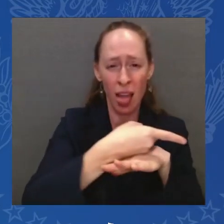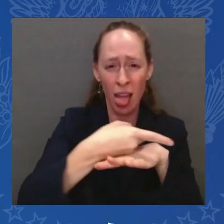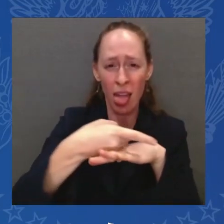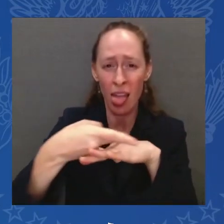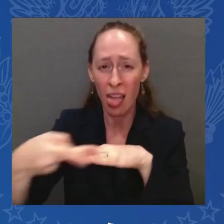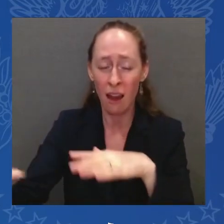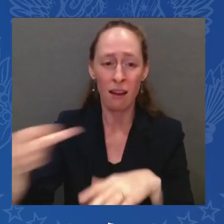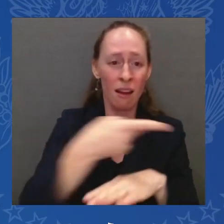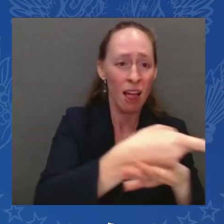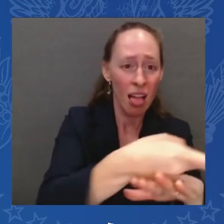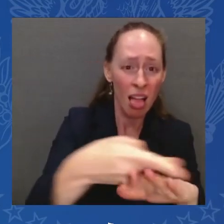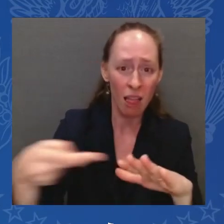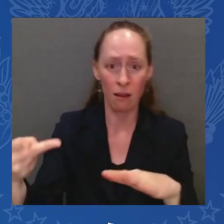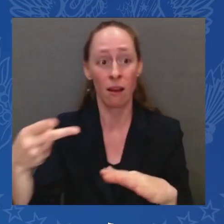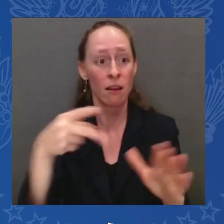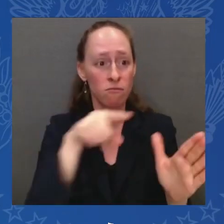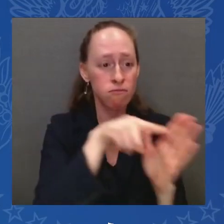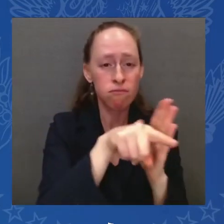lining the streets.